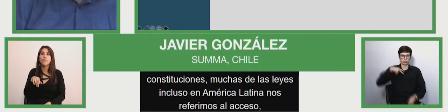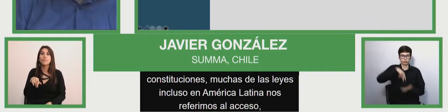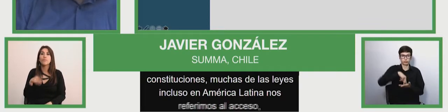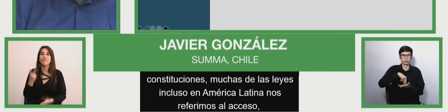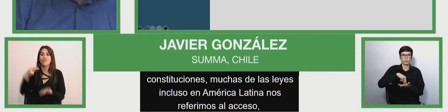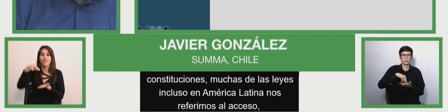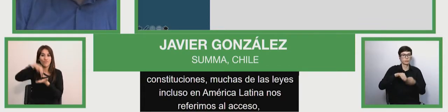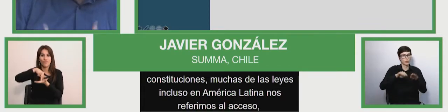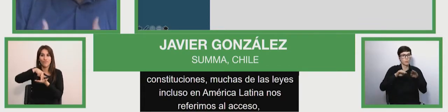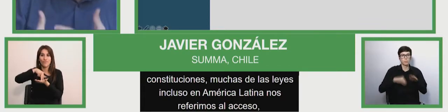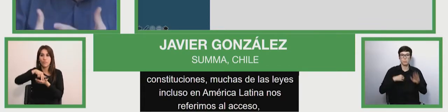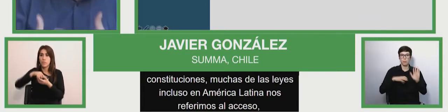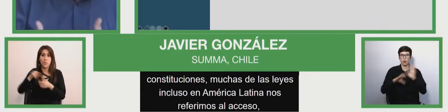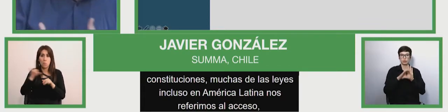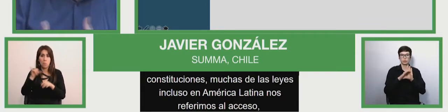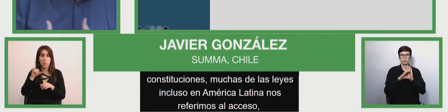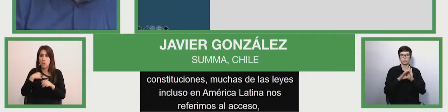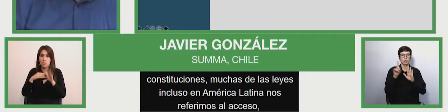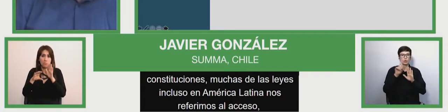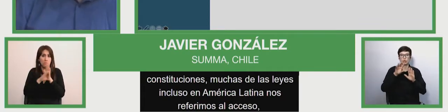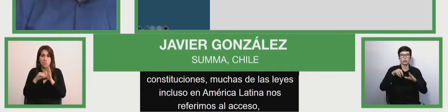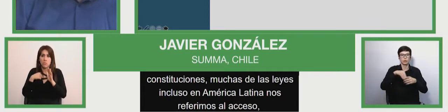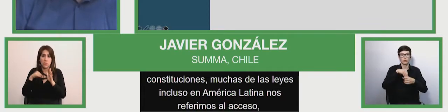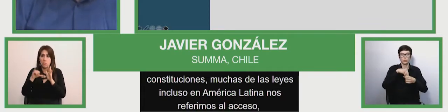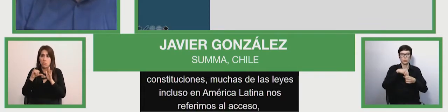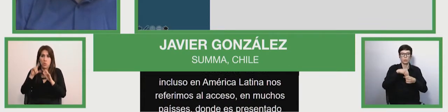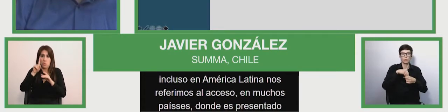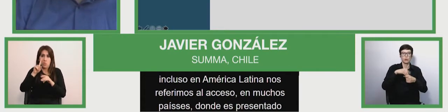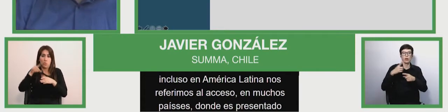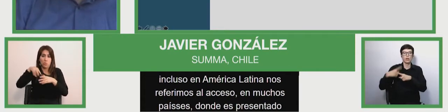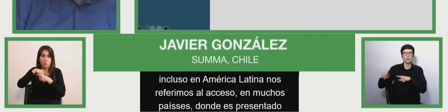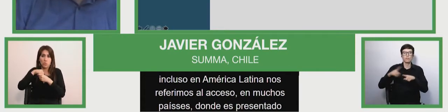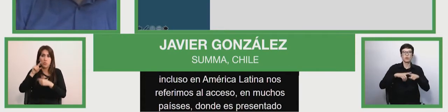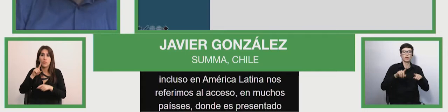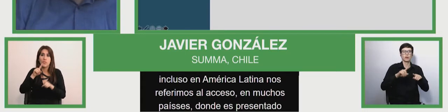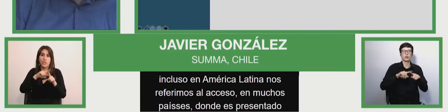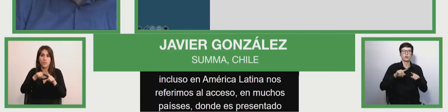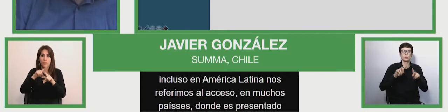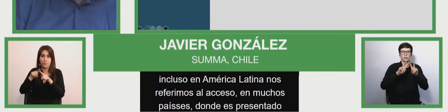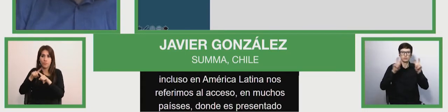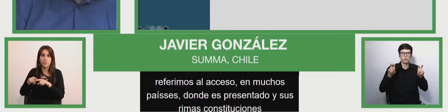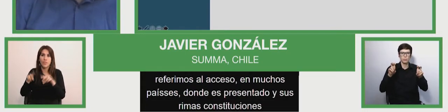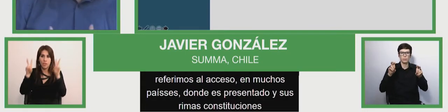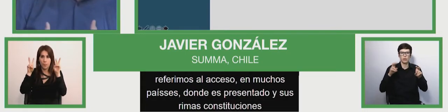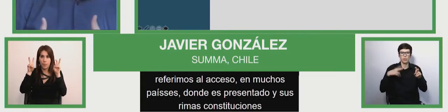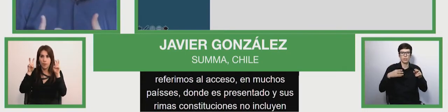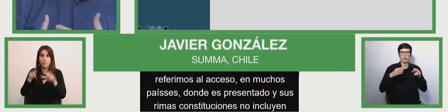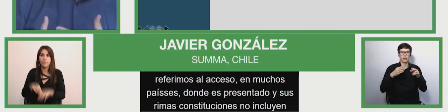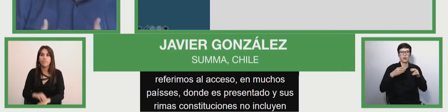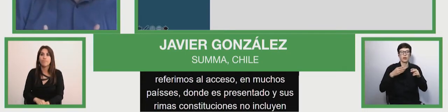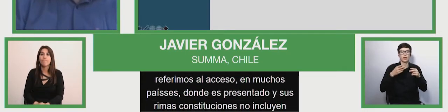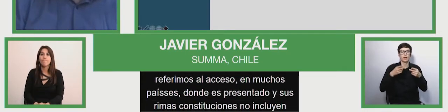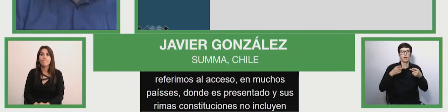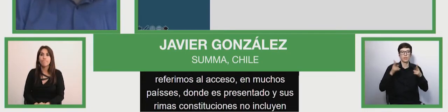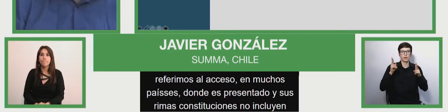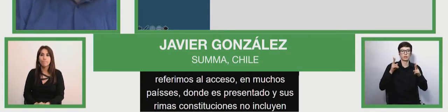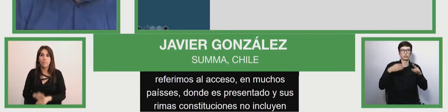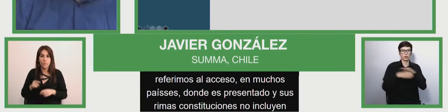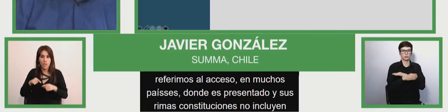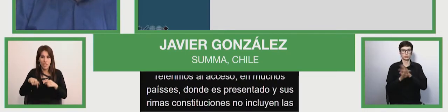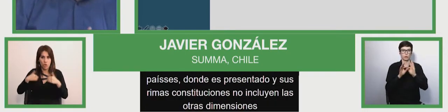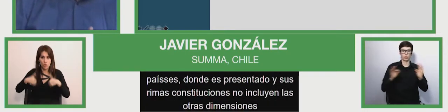they do not include other dimensions that have bear any influence on the right to education, access to access,